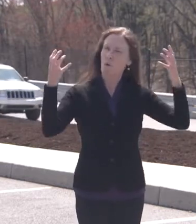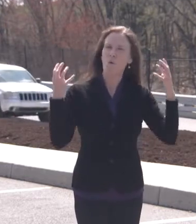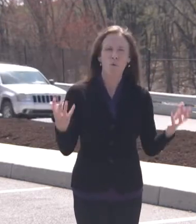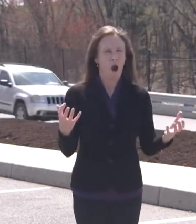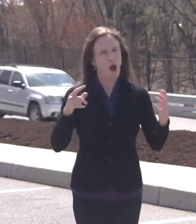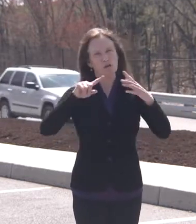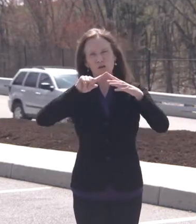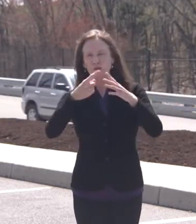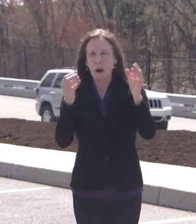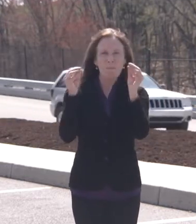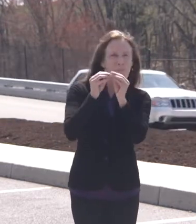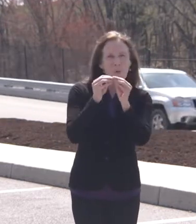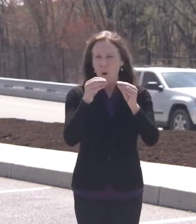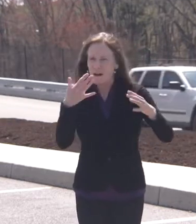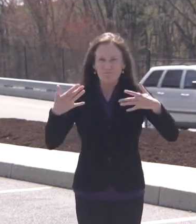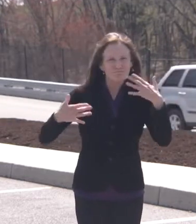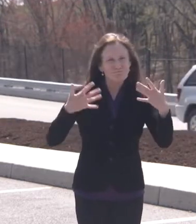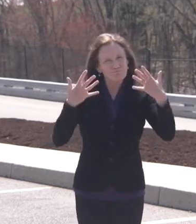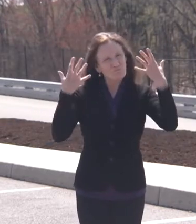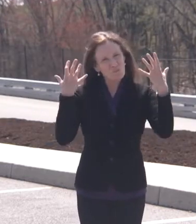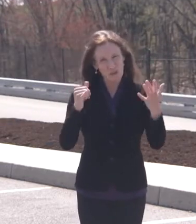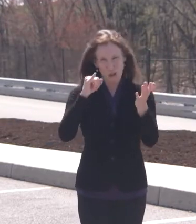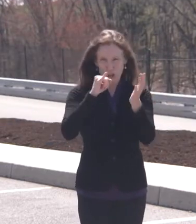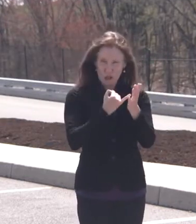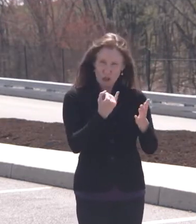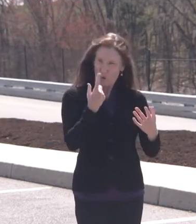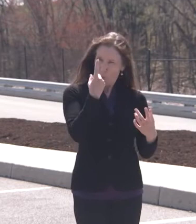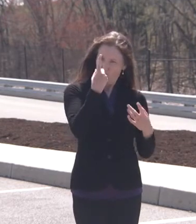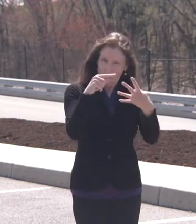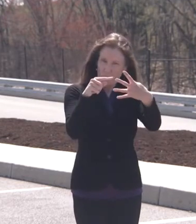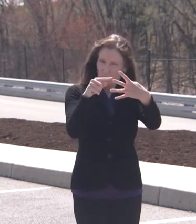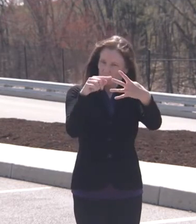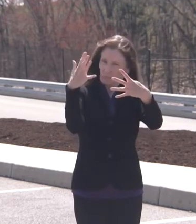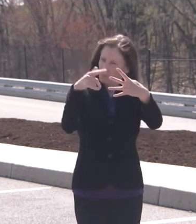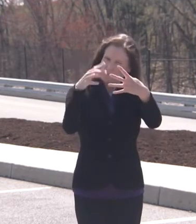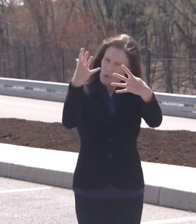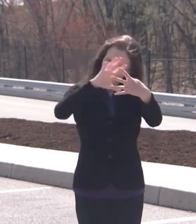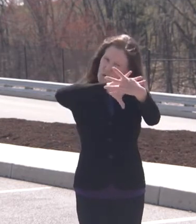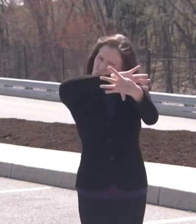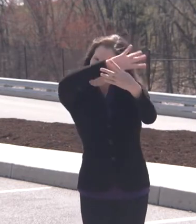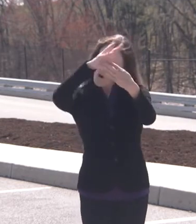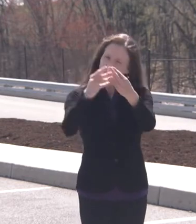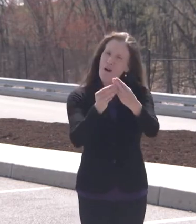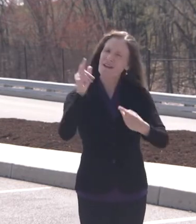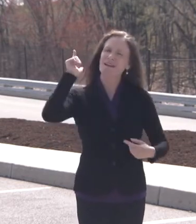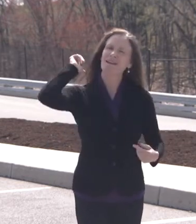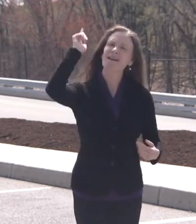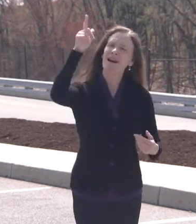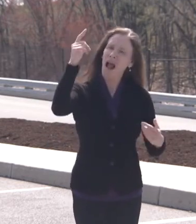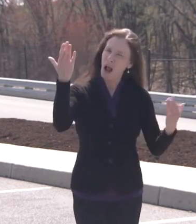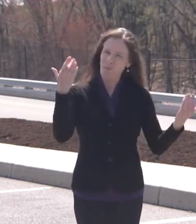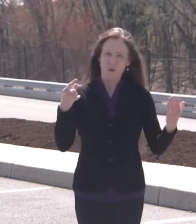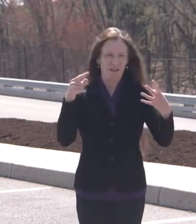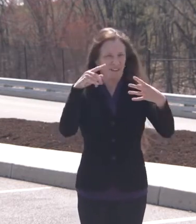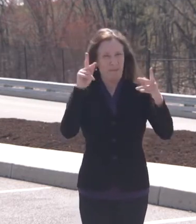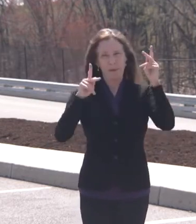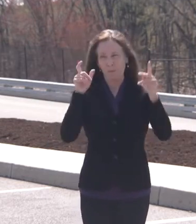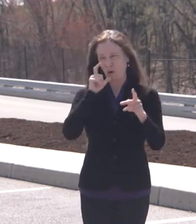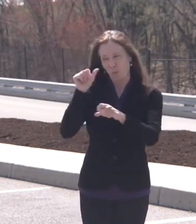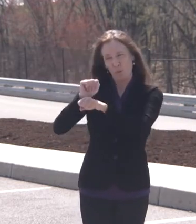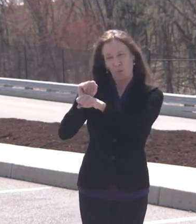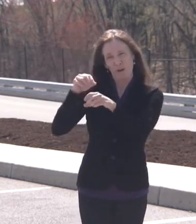Specifically, we're looking forward to immunizing our essential store teams who serve our customers and all members of the community as eligibility opens.